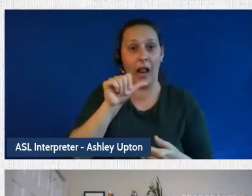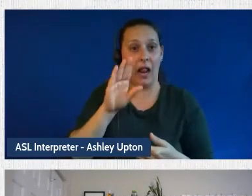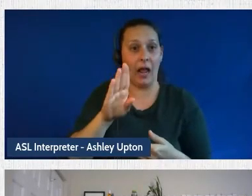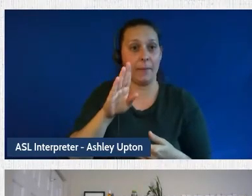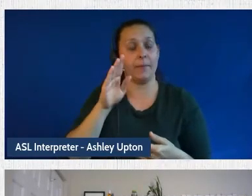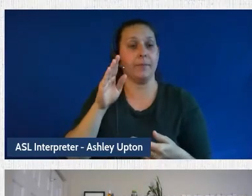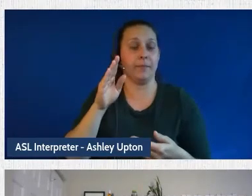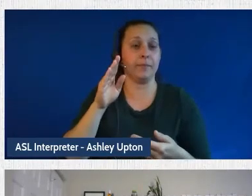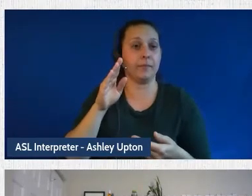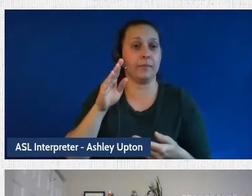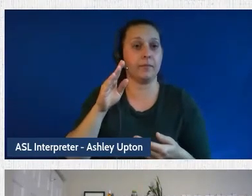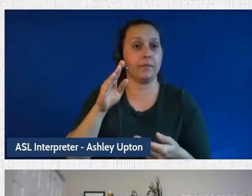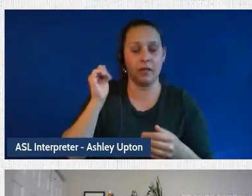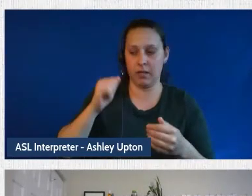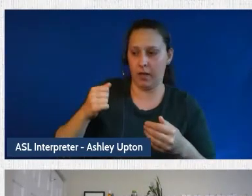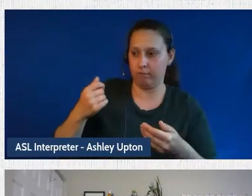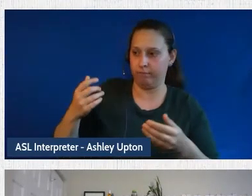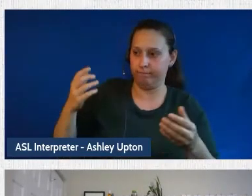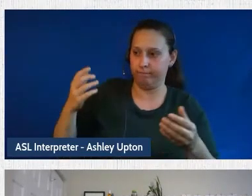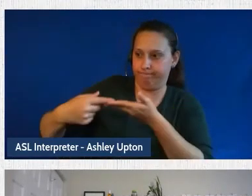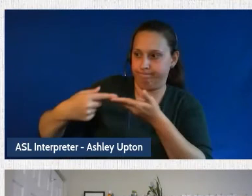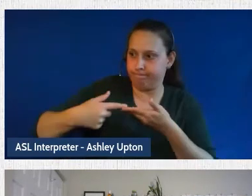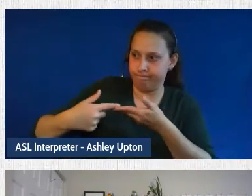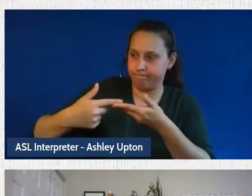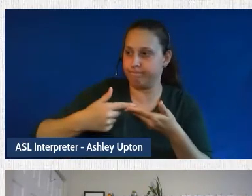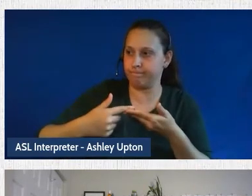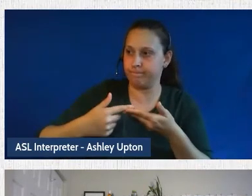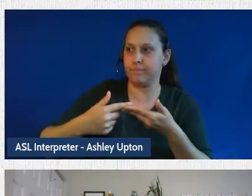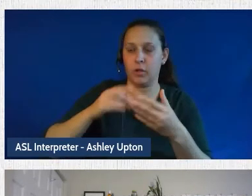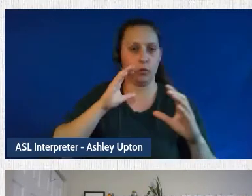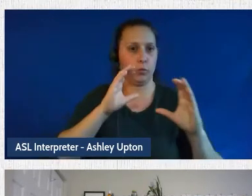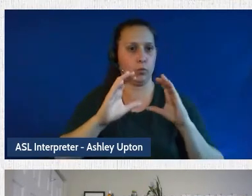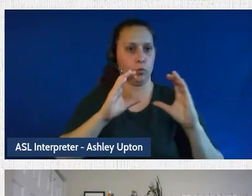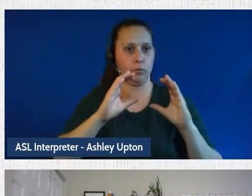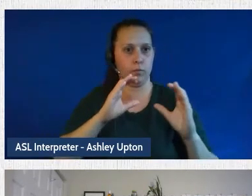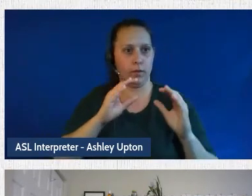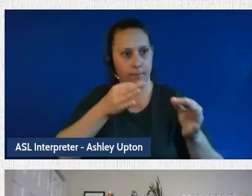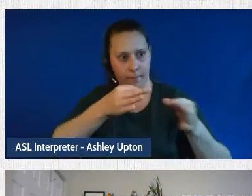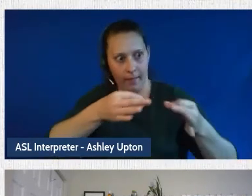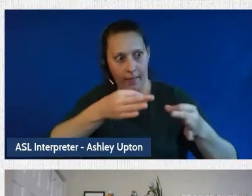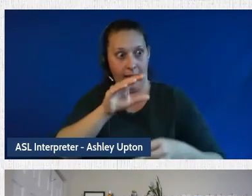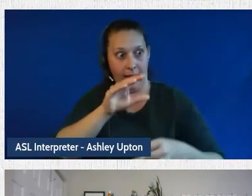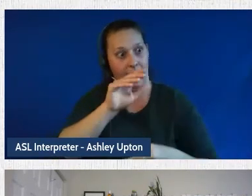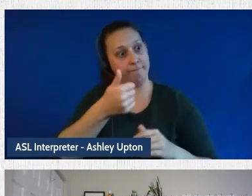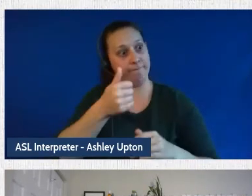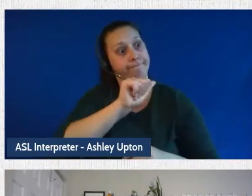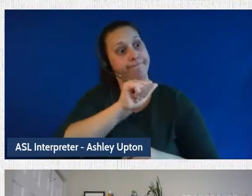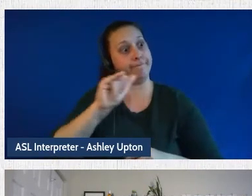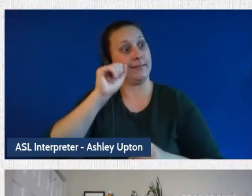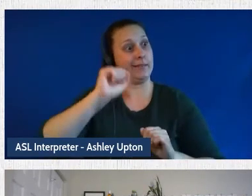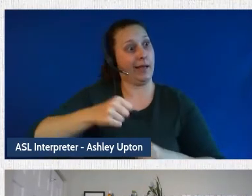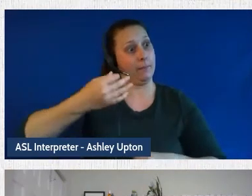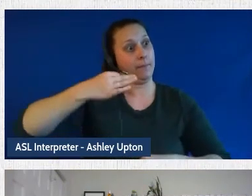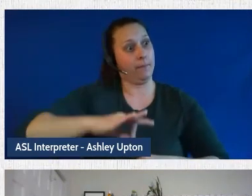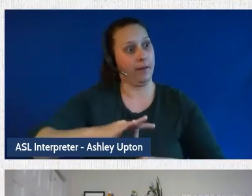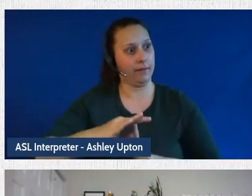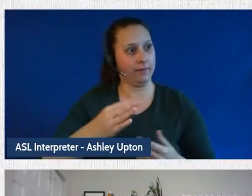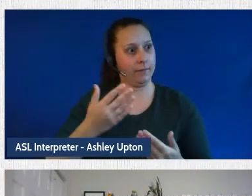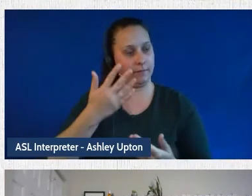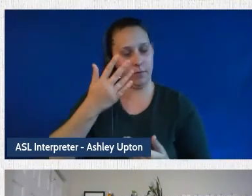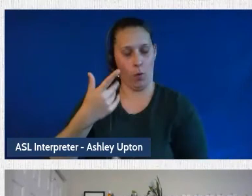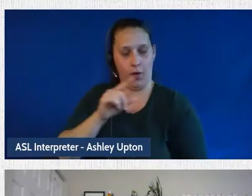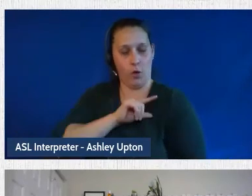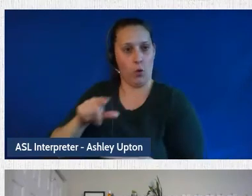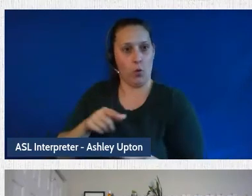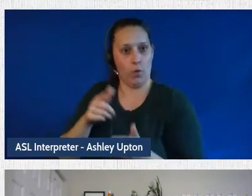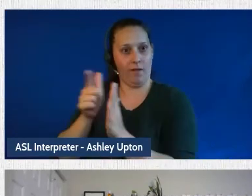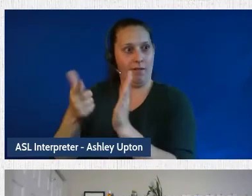et cetera, joining in. it really is an open and fruitful discussion about what AI could do, especially when it comes to Queen's Law alumni. We're always